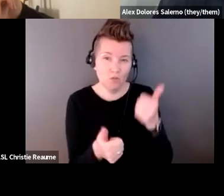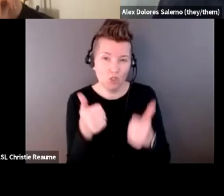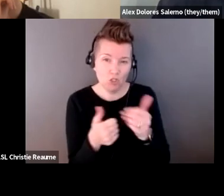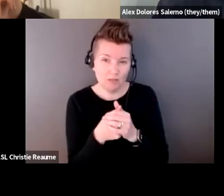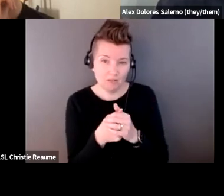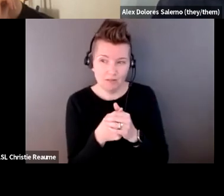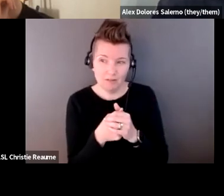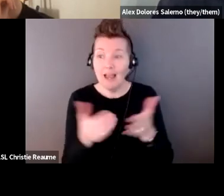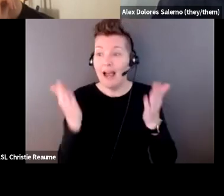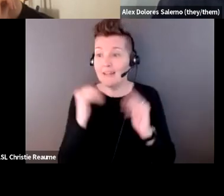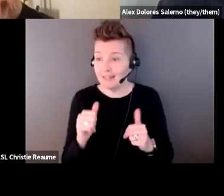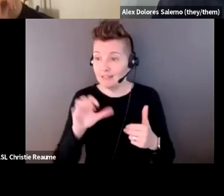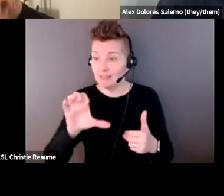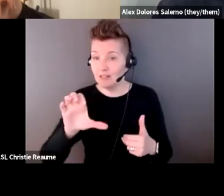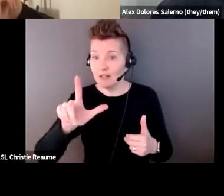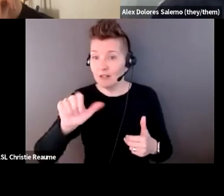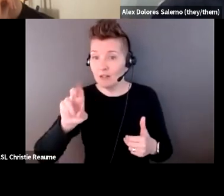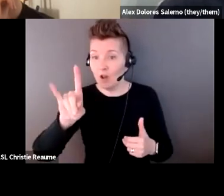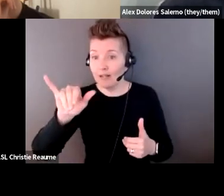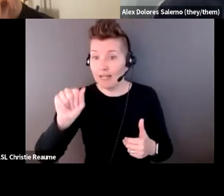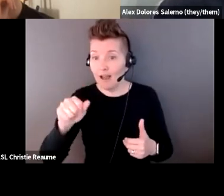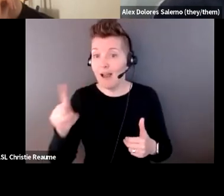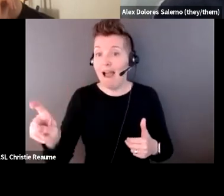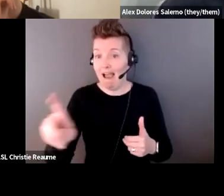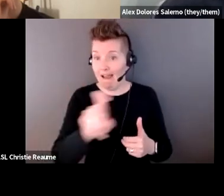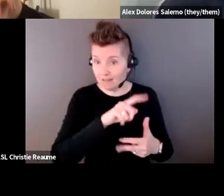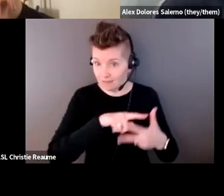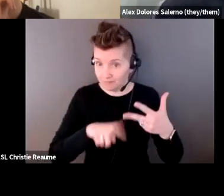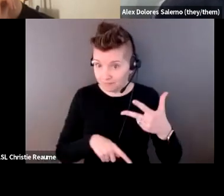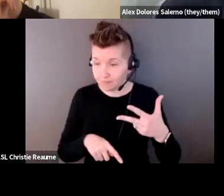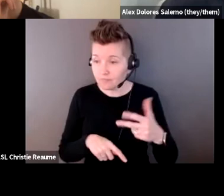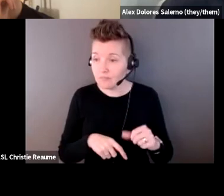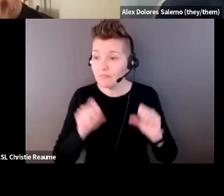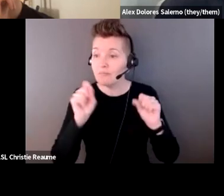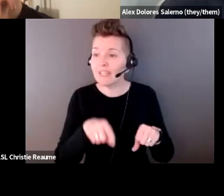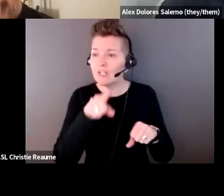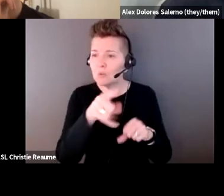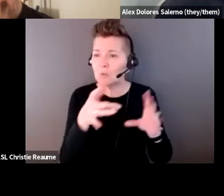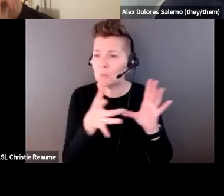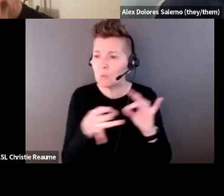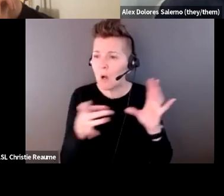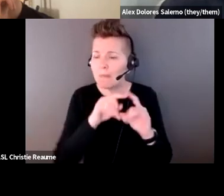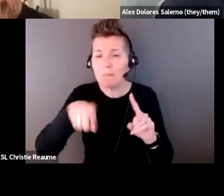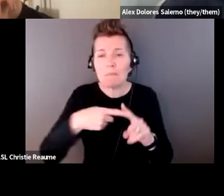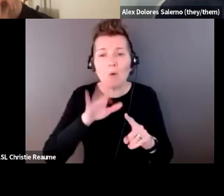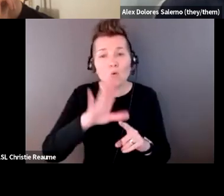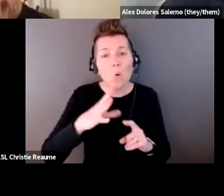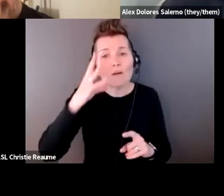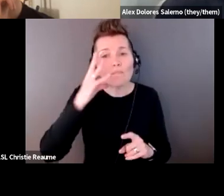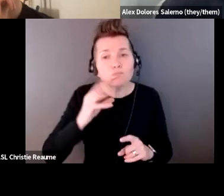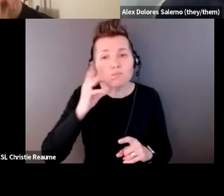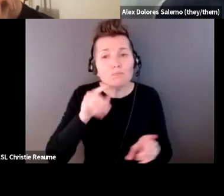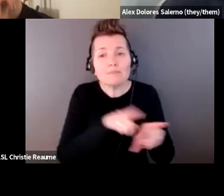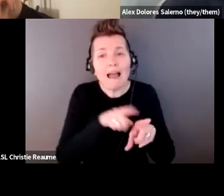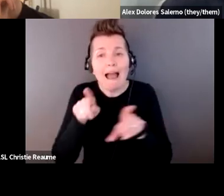Claudia asks a question to all the artists. Can you comment on what your experiences as artists has been like